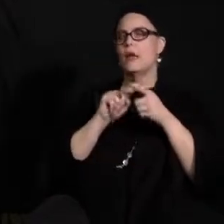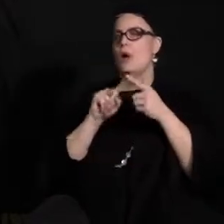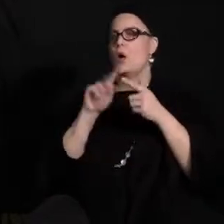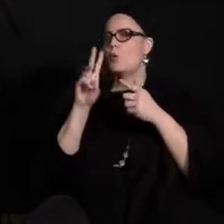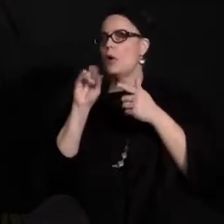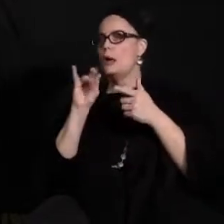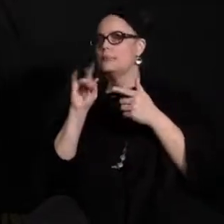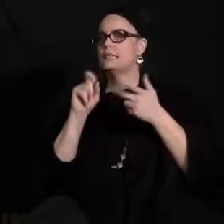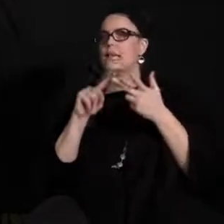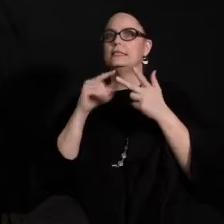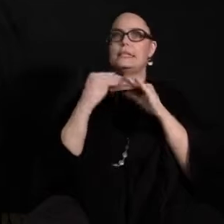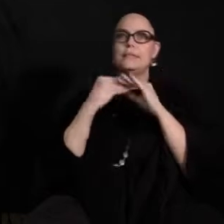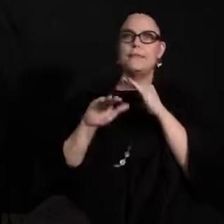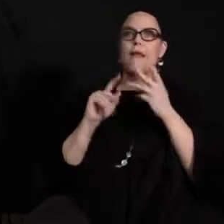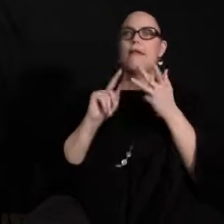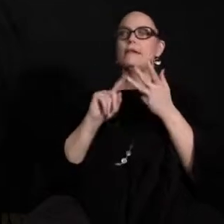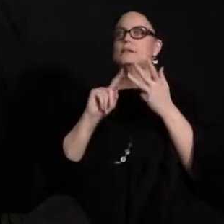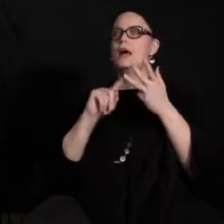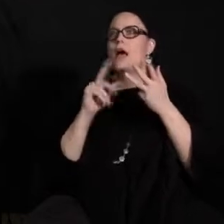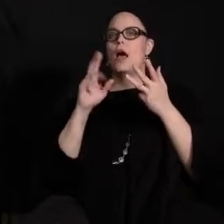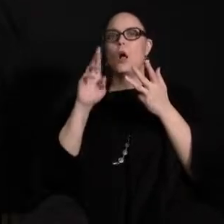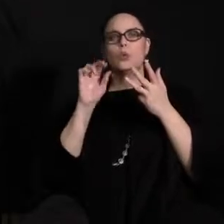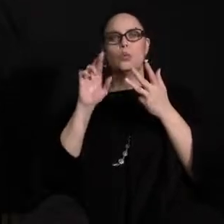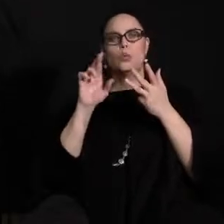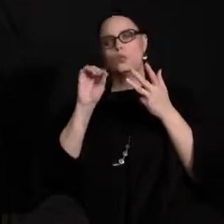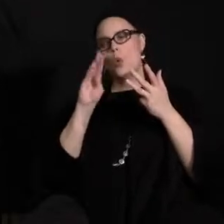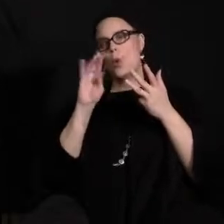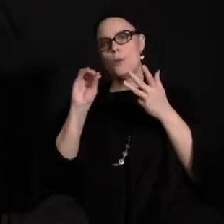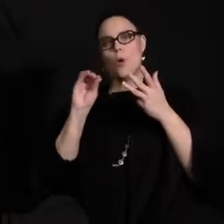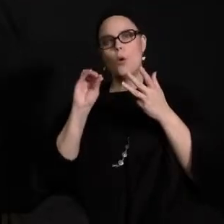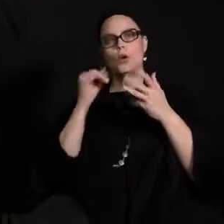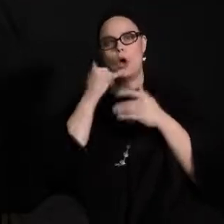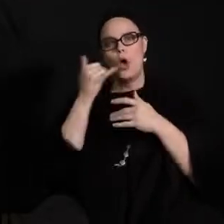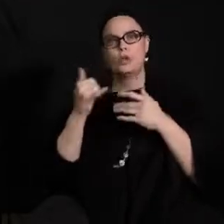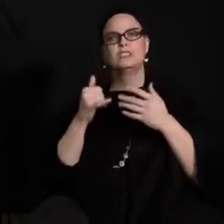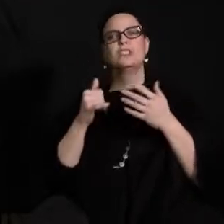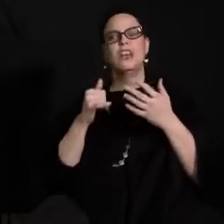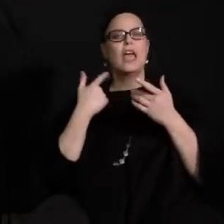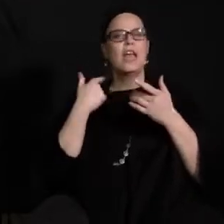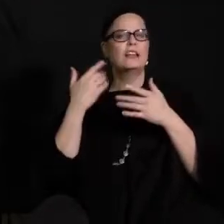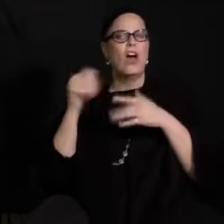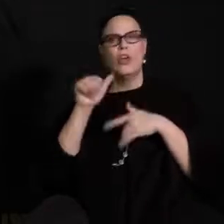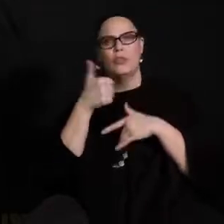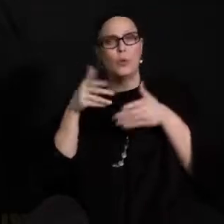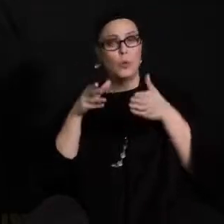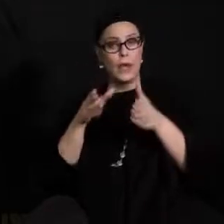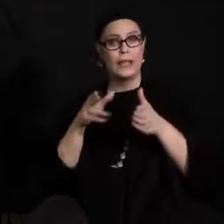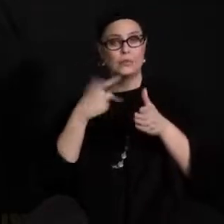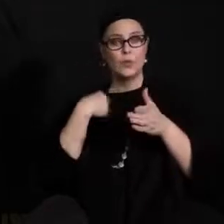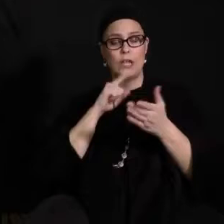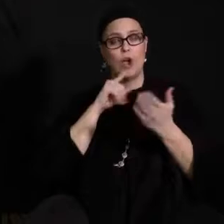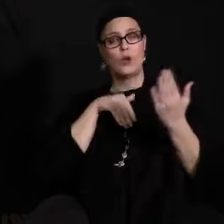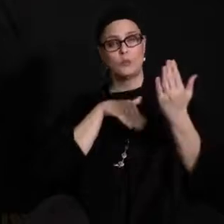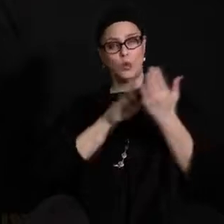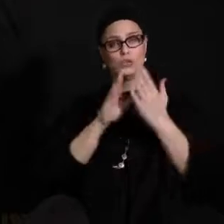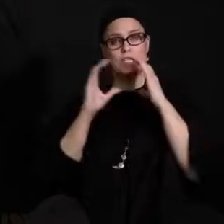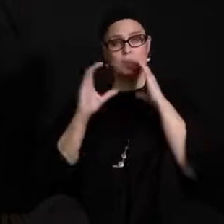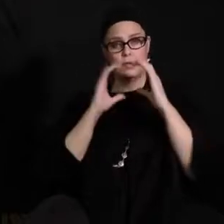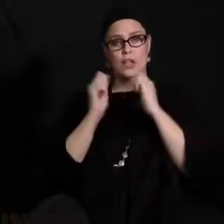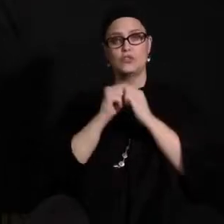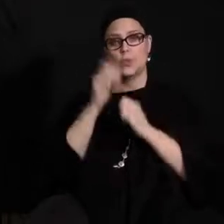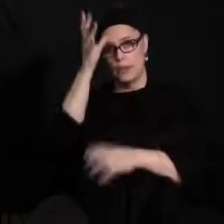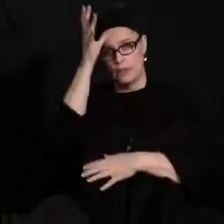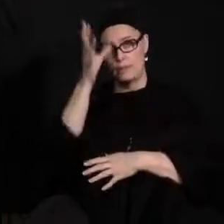emails, robocalls. We also have our sites, which I'm going to have Dr. Brown share about ways in which they're approaching communicating